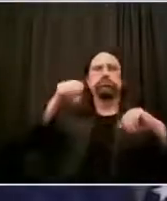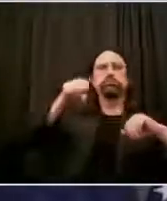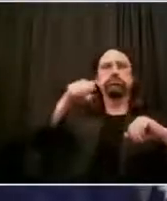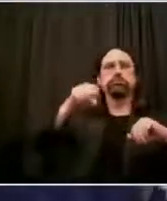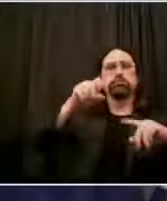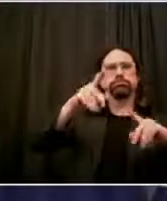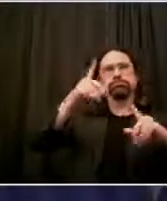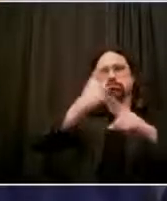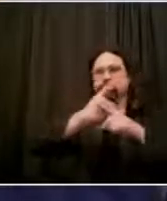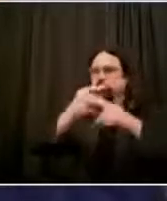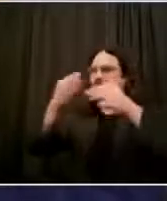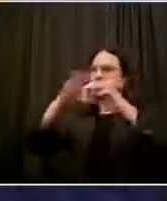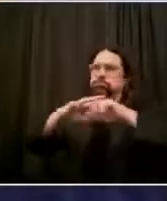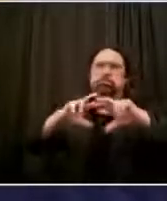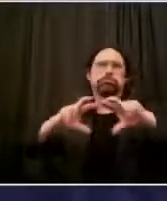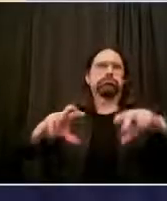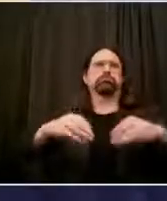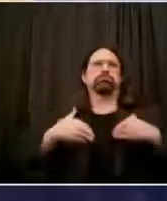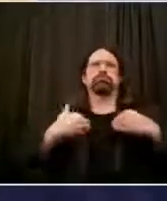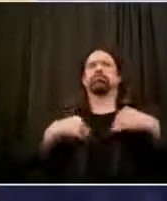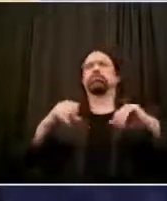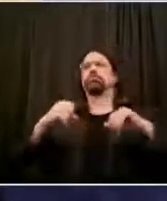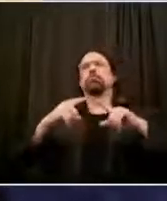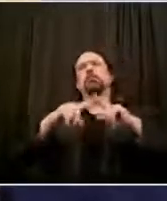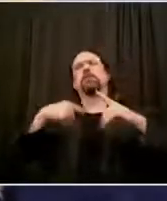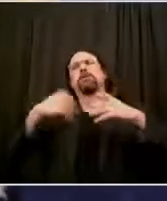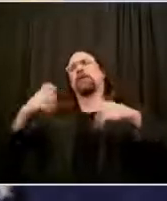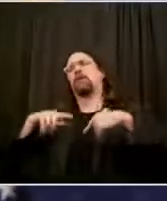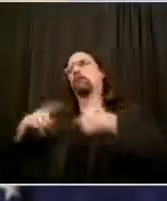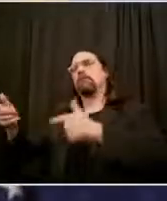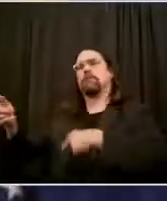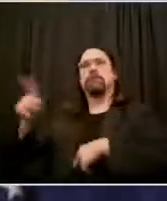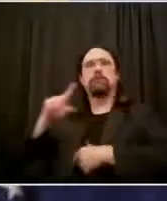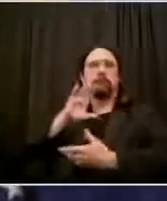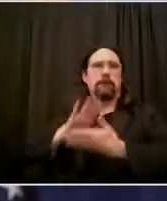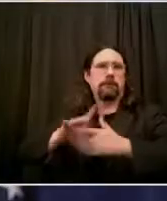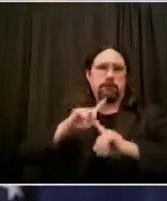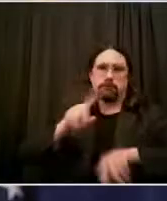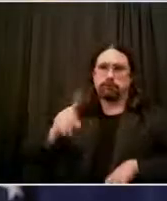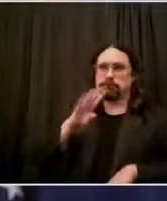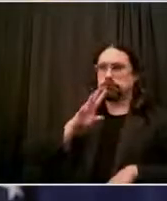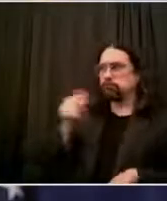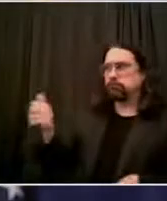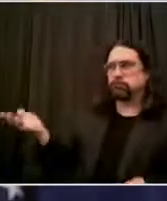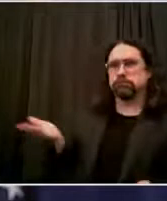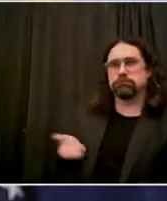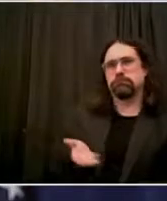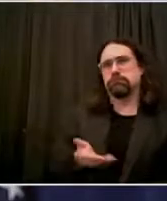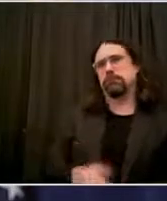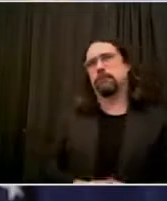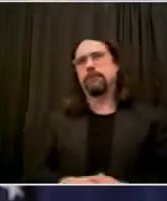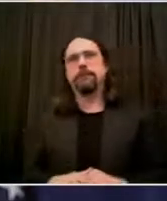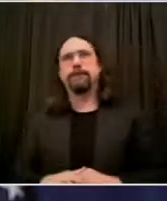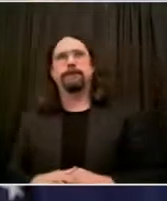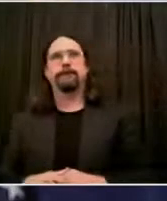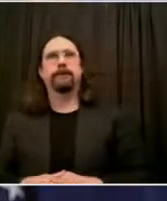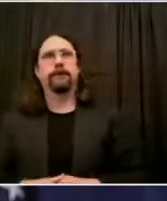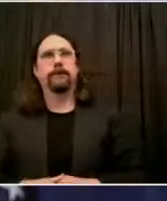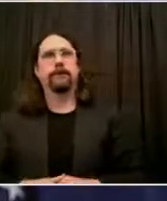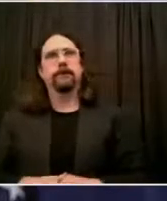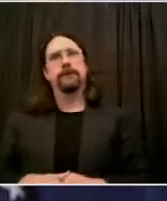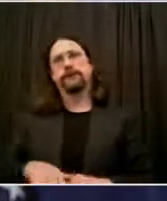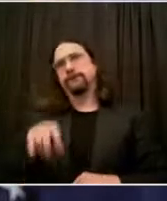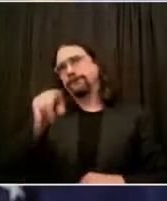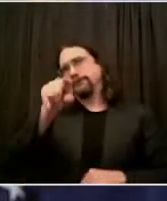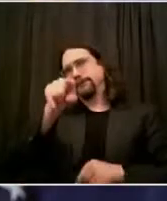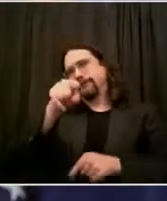Julia, there's no question that it was important to move more funds to youth